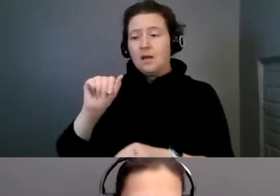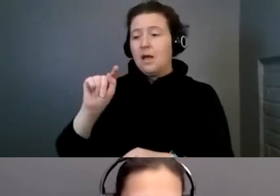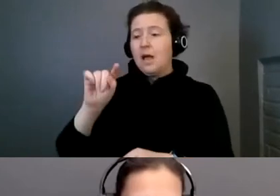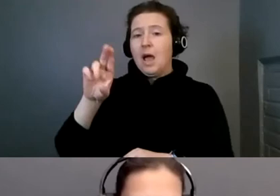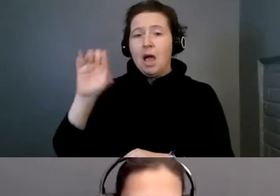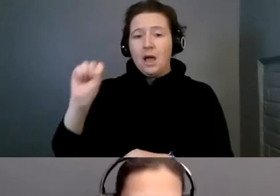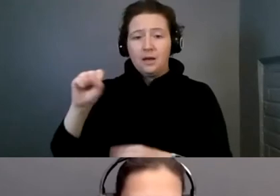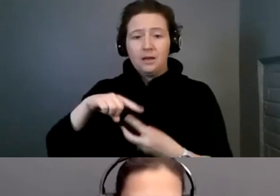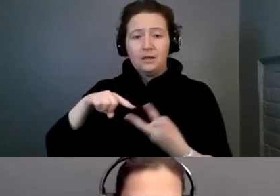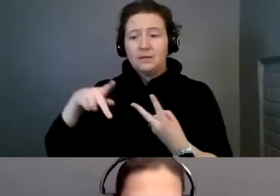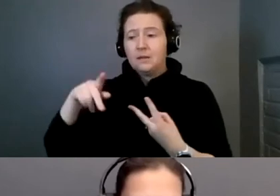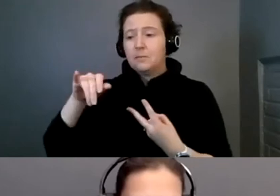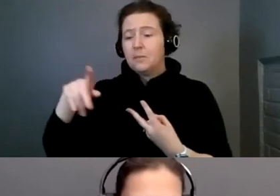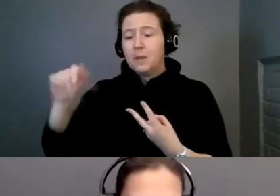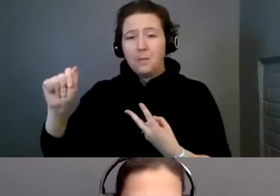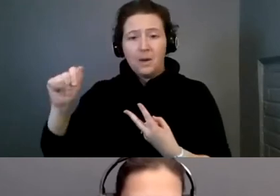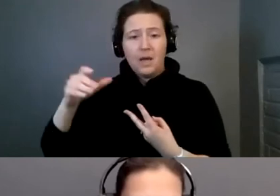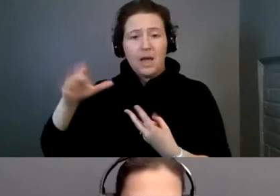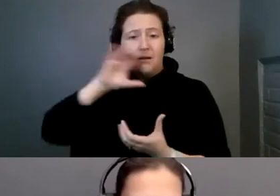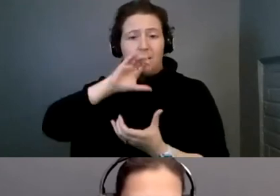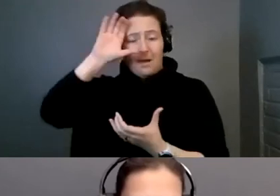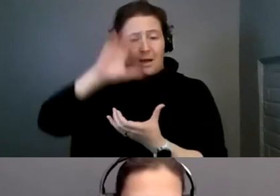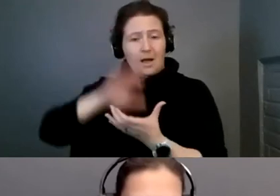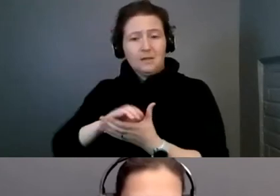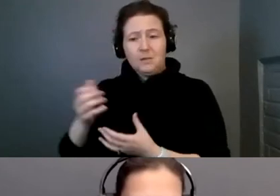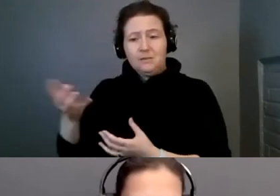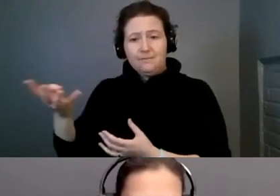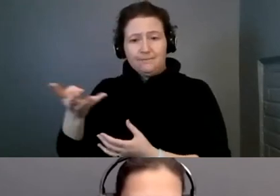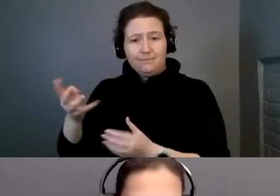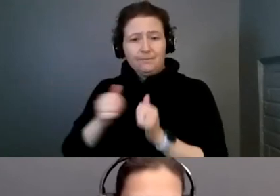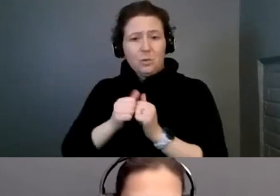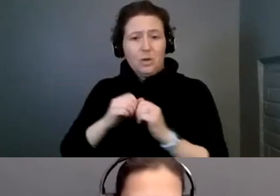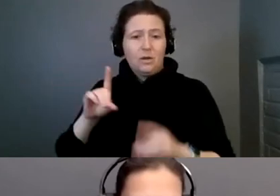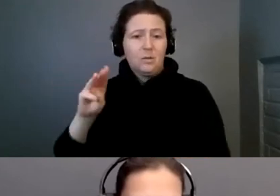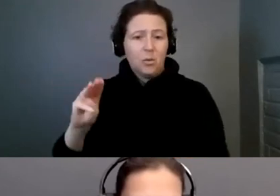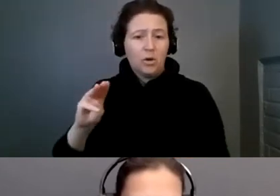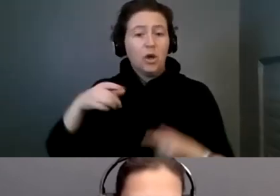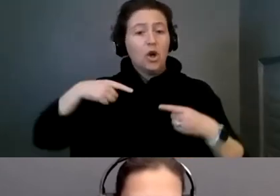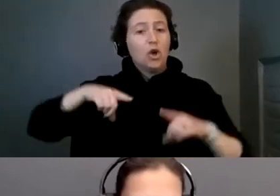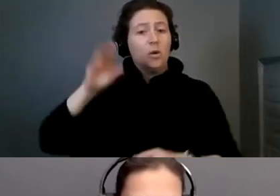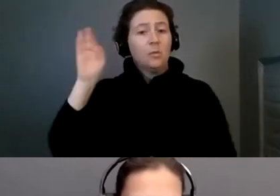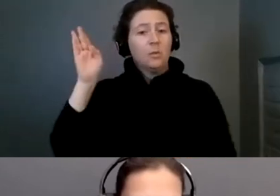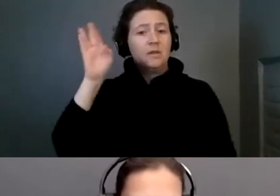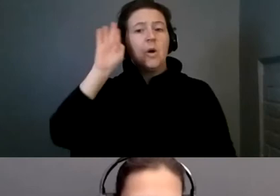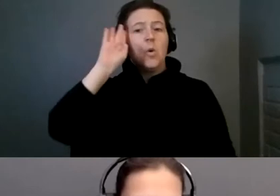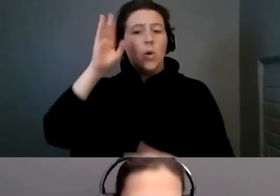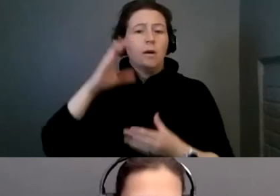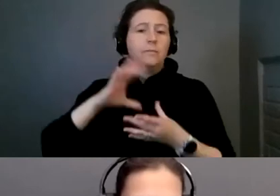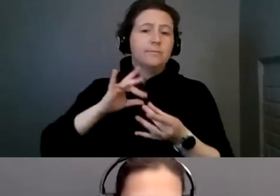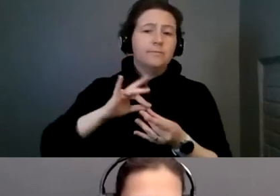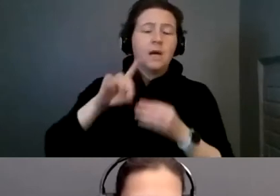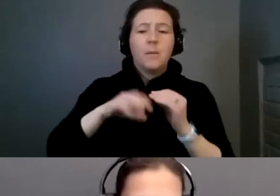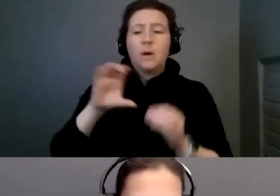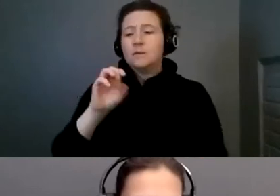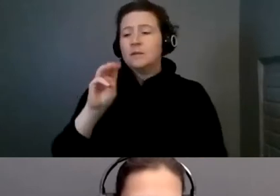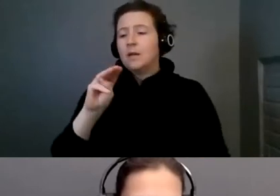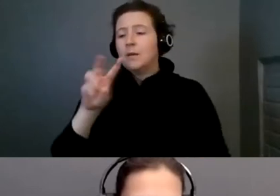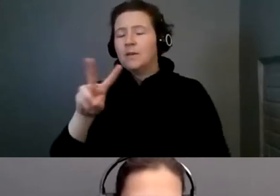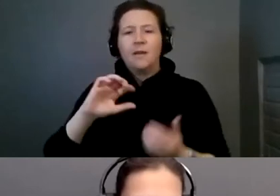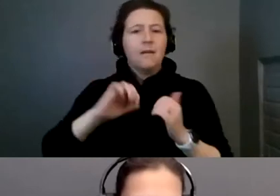webinar, Amanda's going to tell us her story as a family leader and share information about CMV, how it can be prevented,